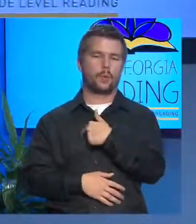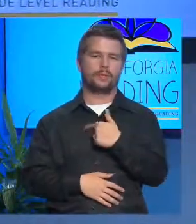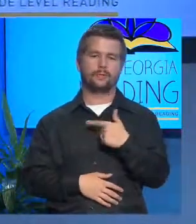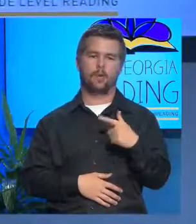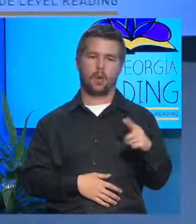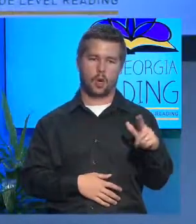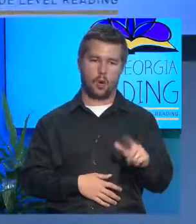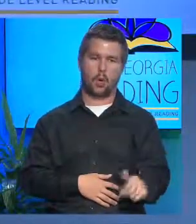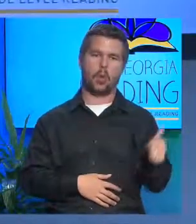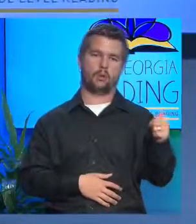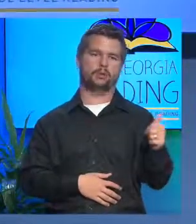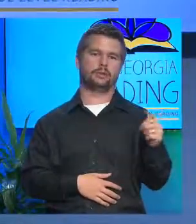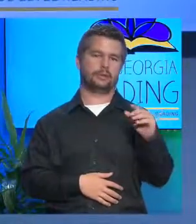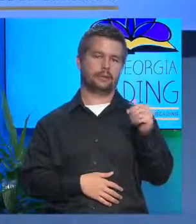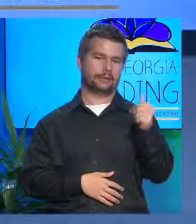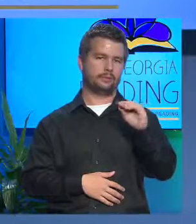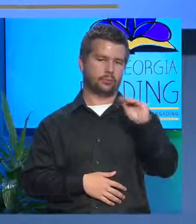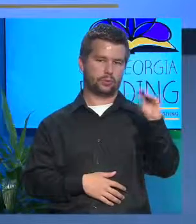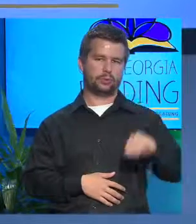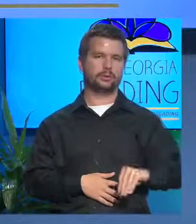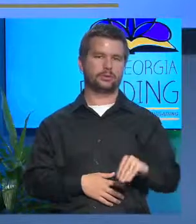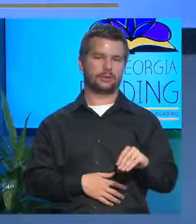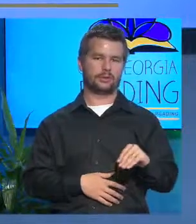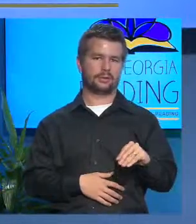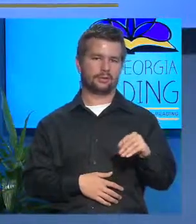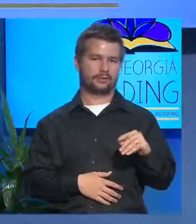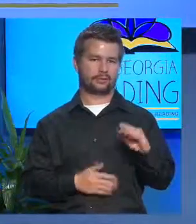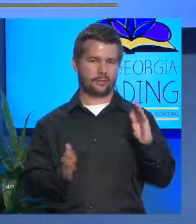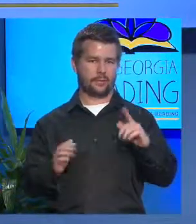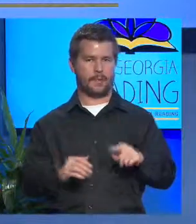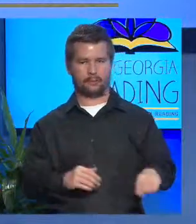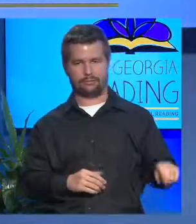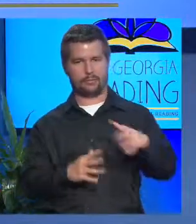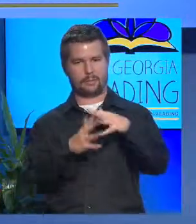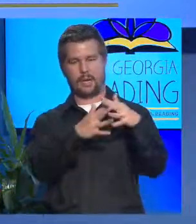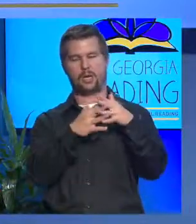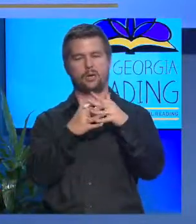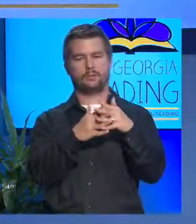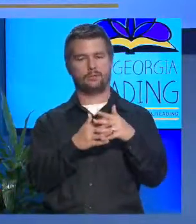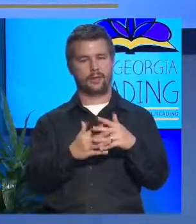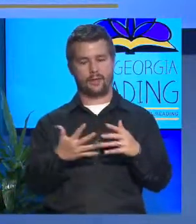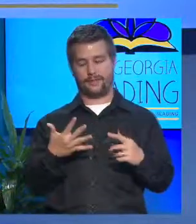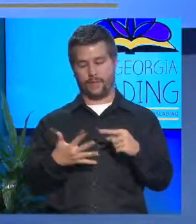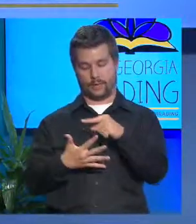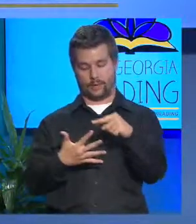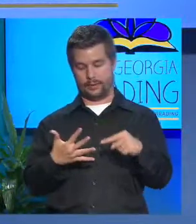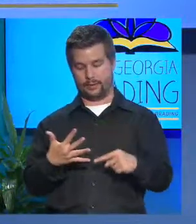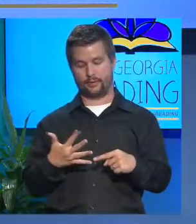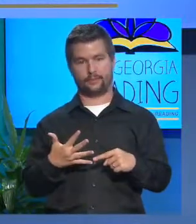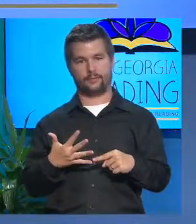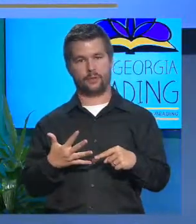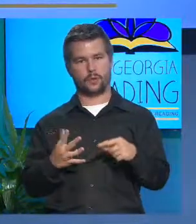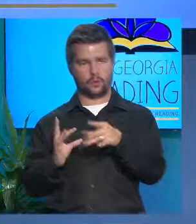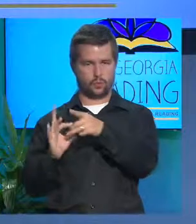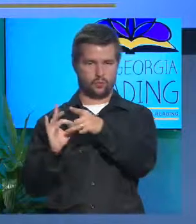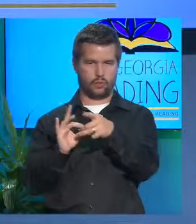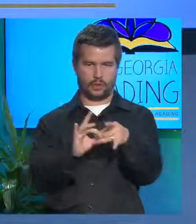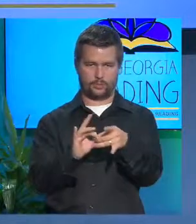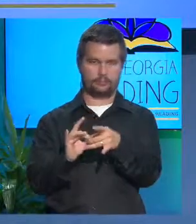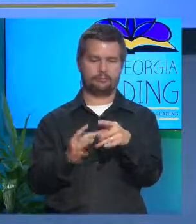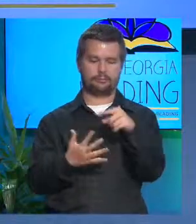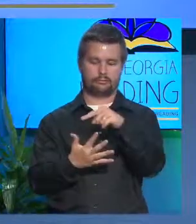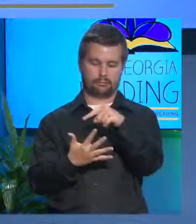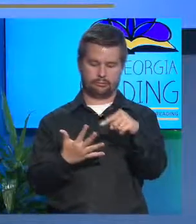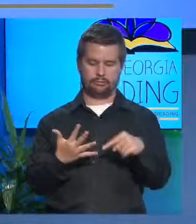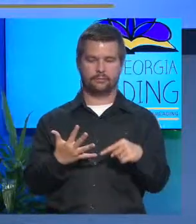the lowest 10% of all the states. And those five things are all related. Those